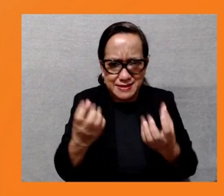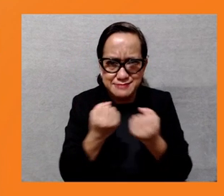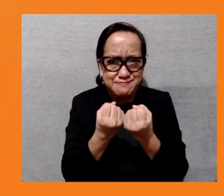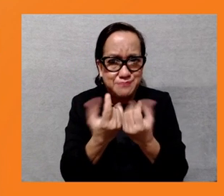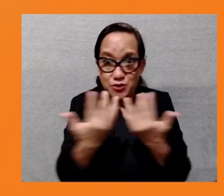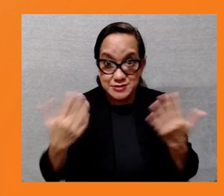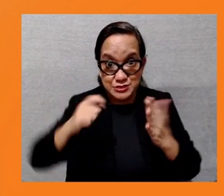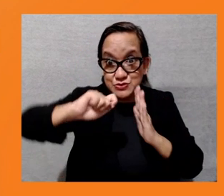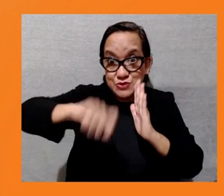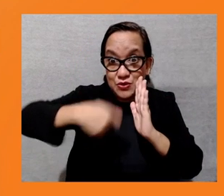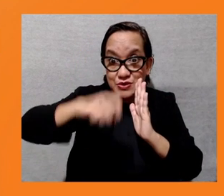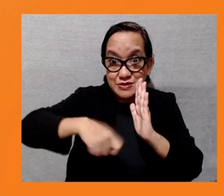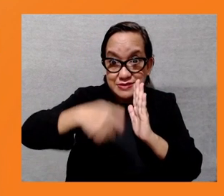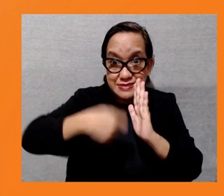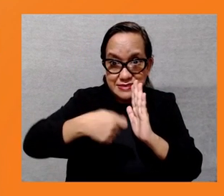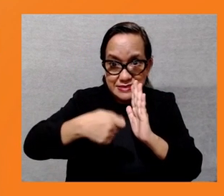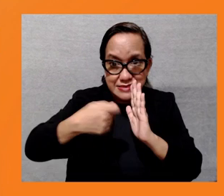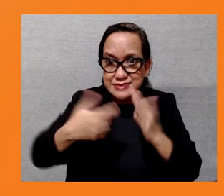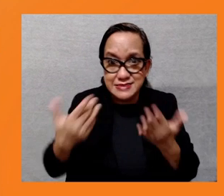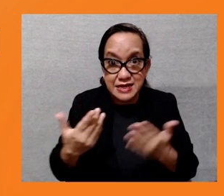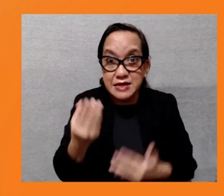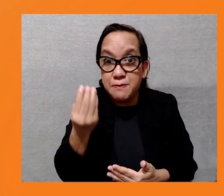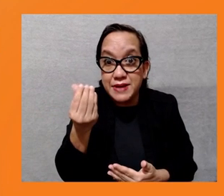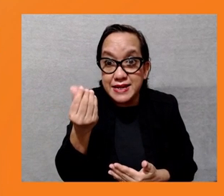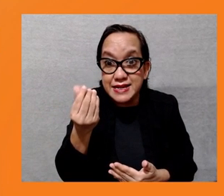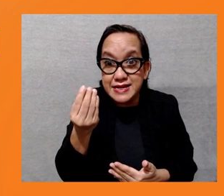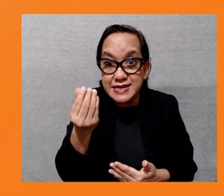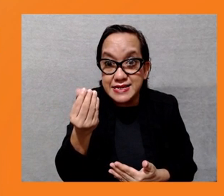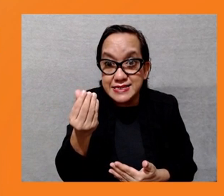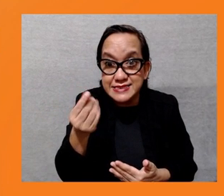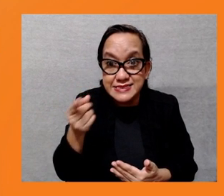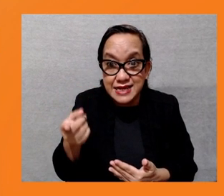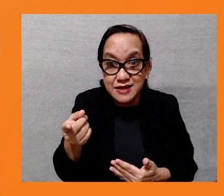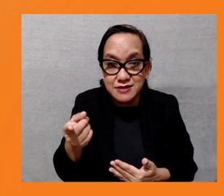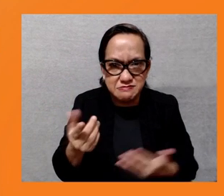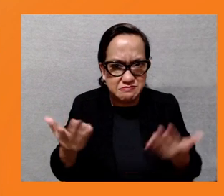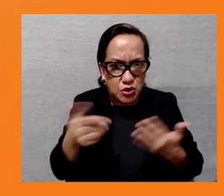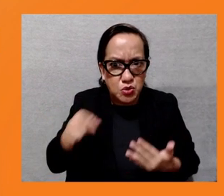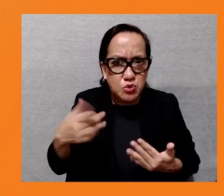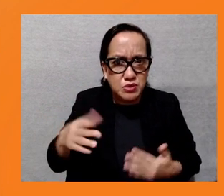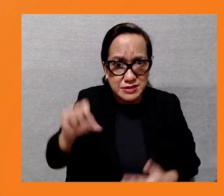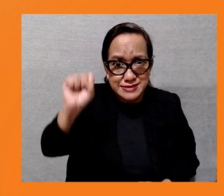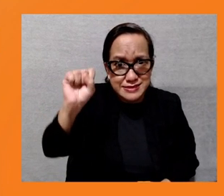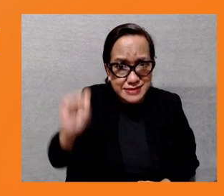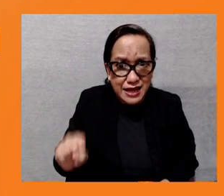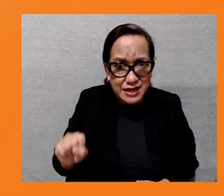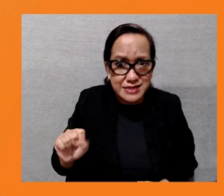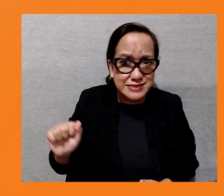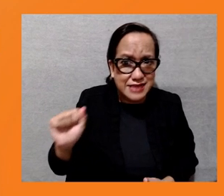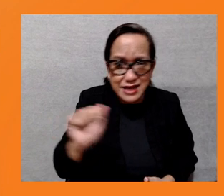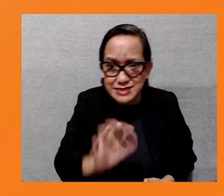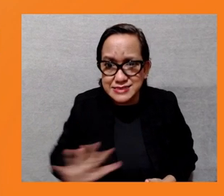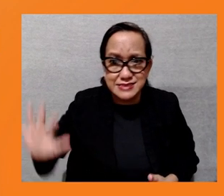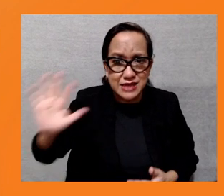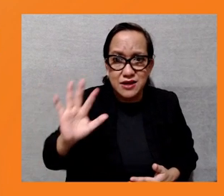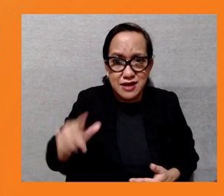particularly the South Asia Regional Department, for instance, significantly receive a lot more project concerns or even leading